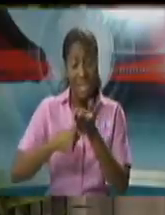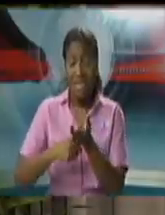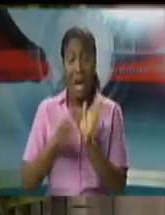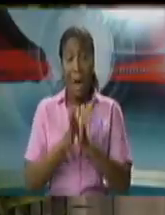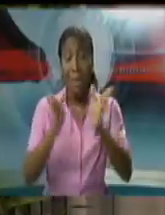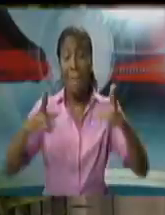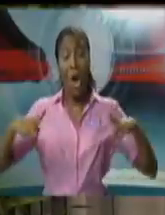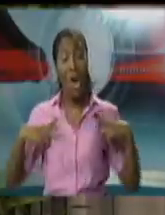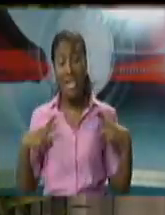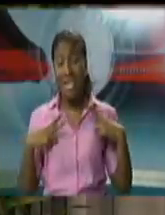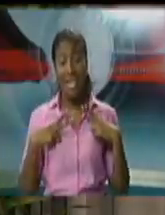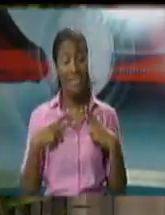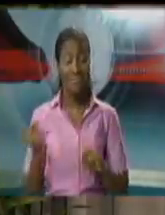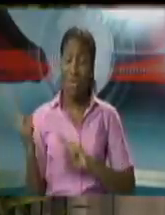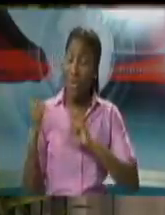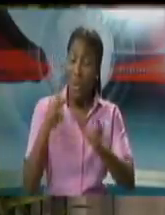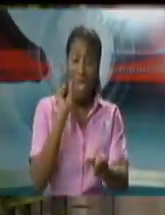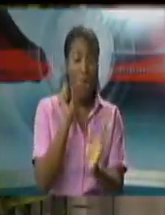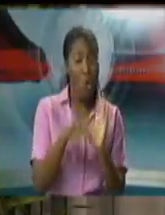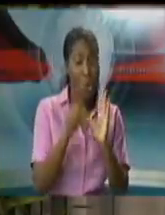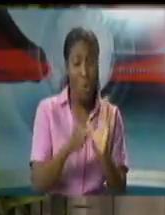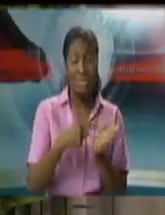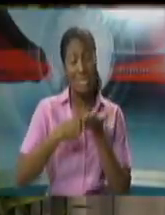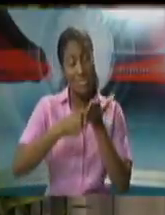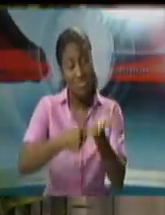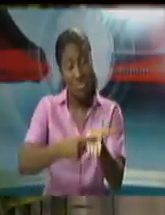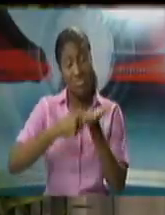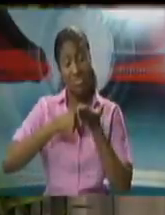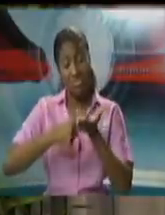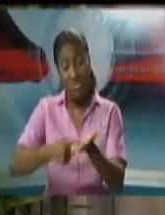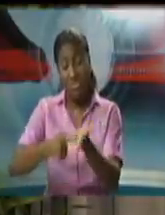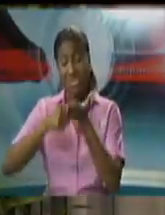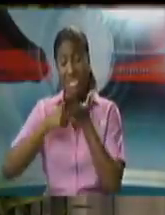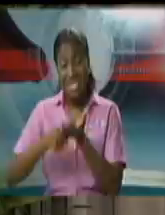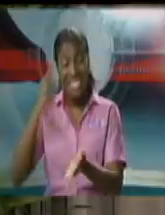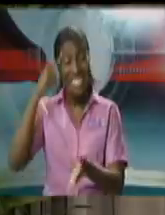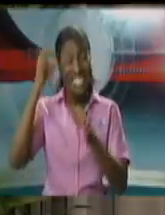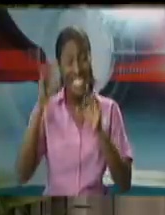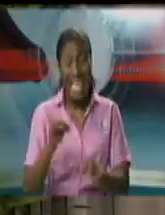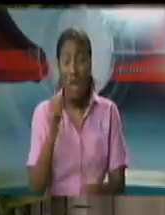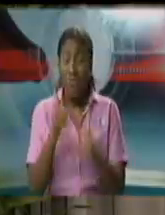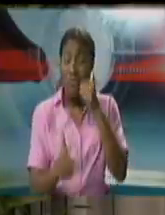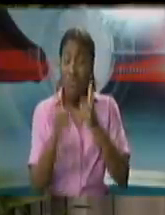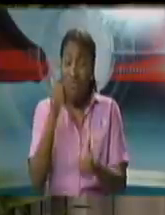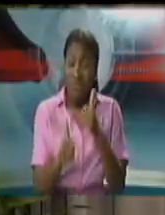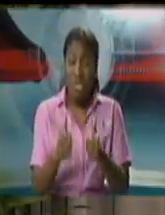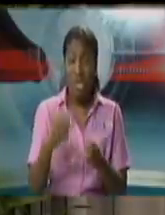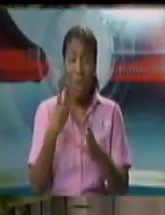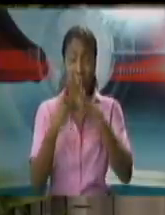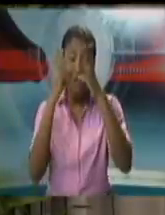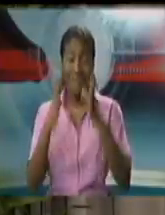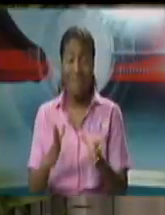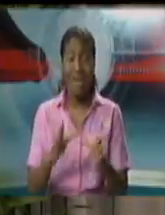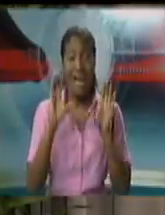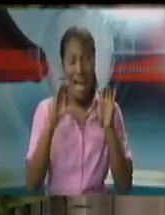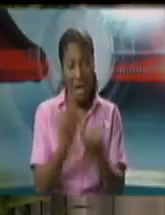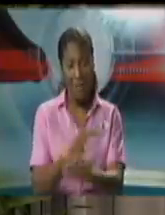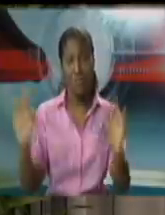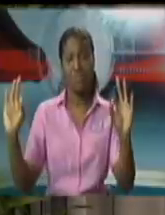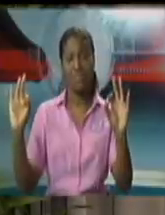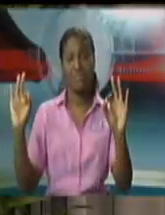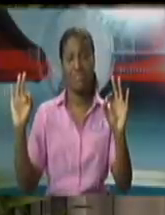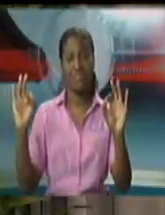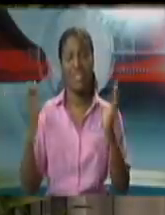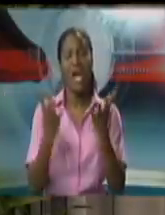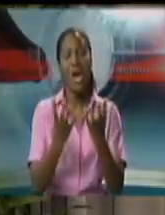In these sittings, we have all appeared before the court by way of the virtual appearances. I would